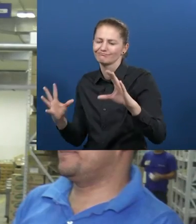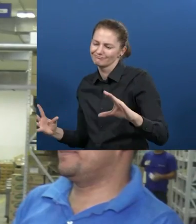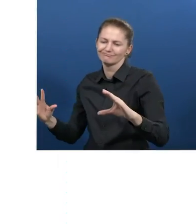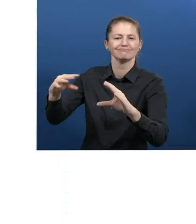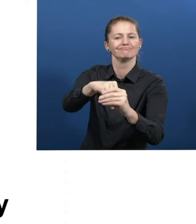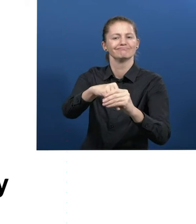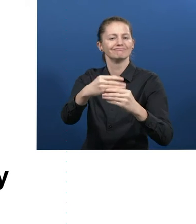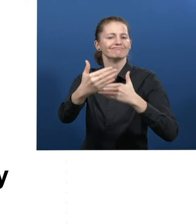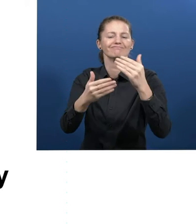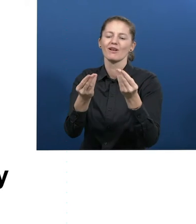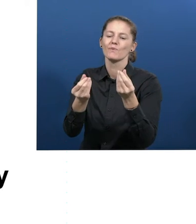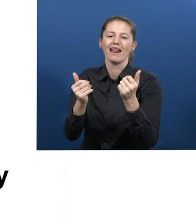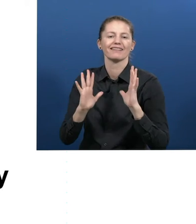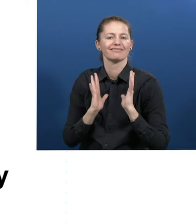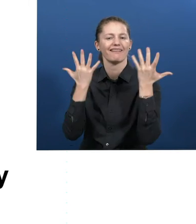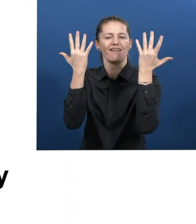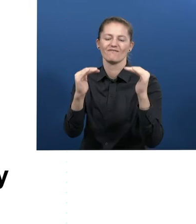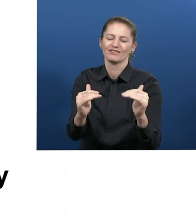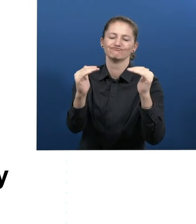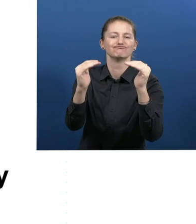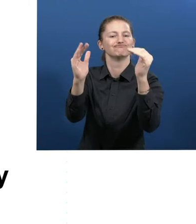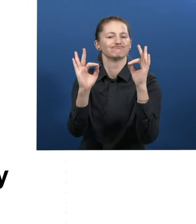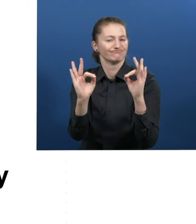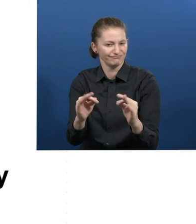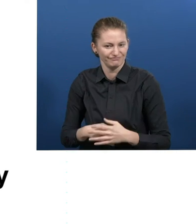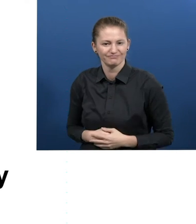How does Productivity Pact Program work?